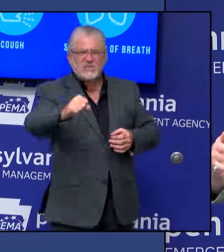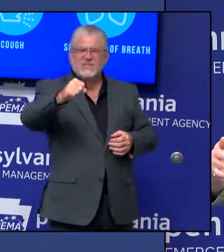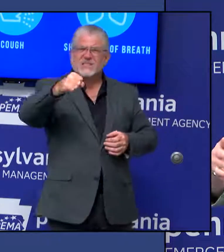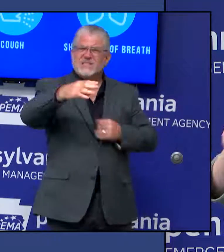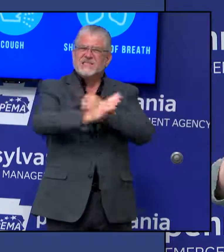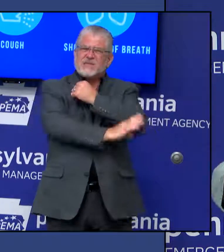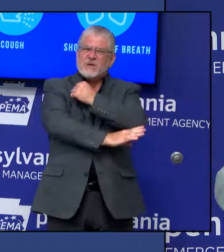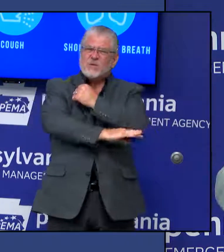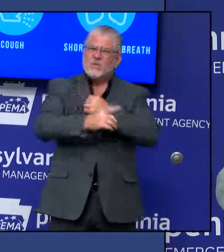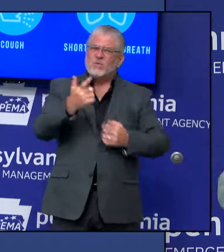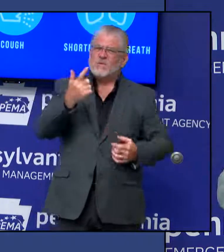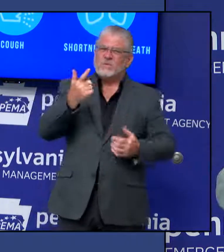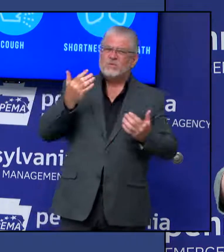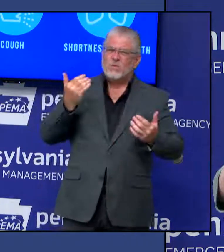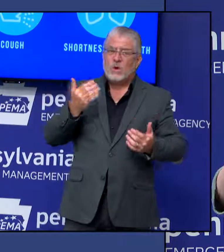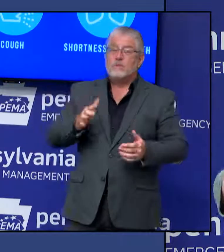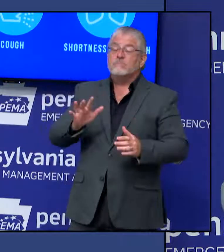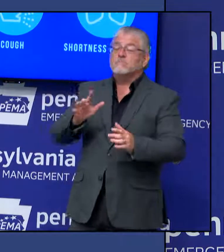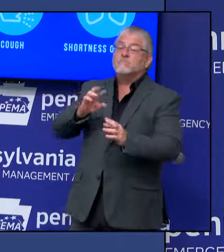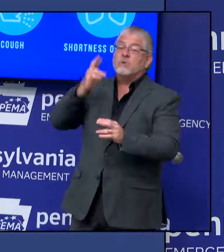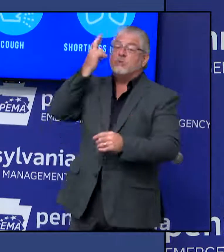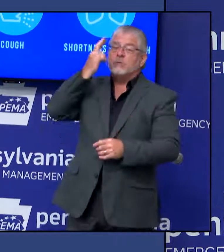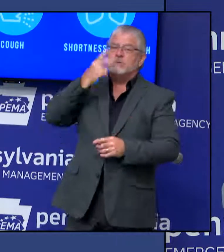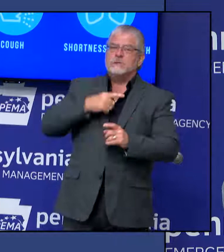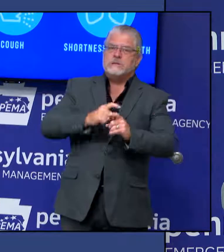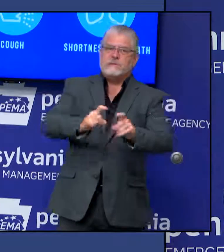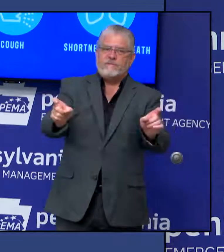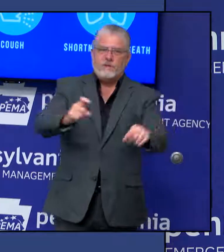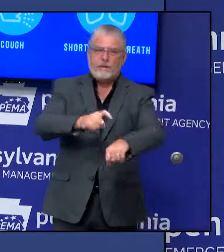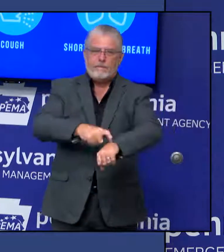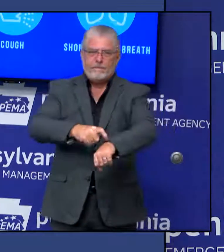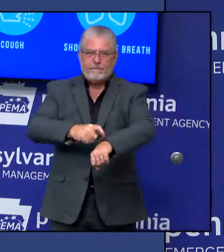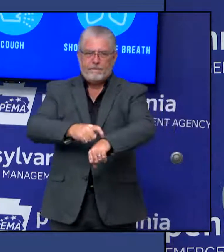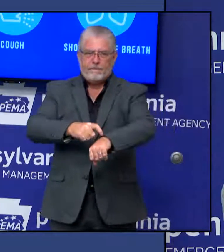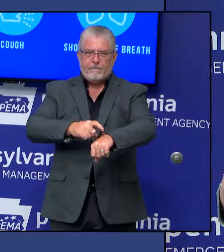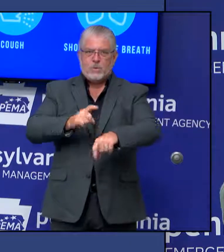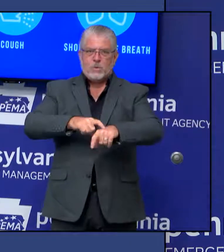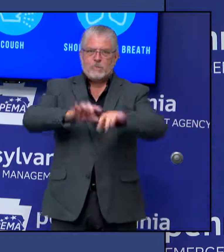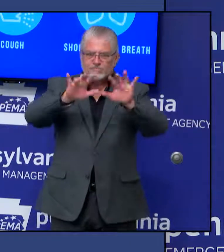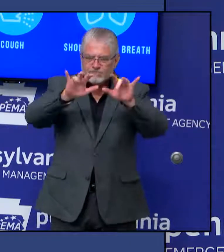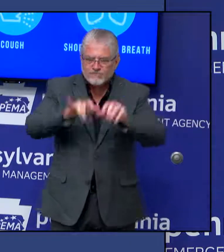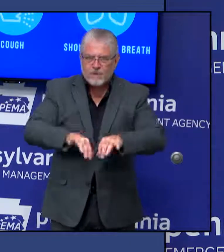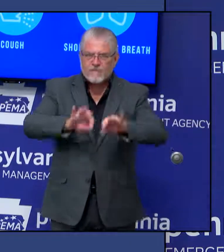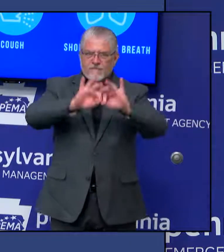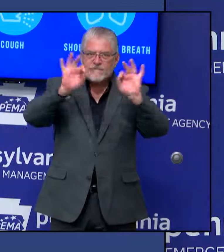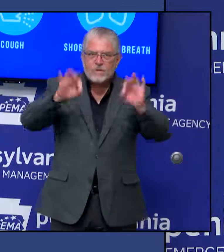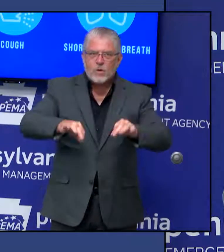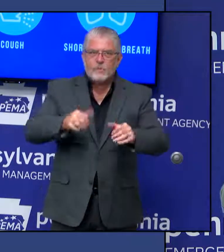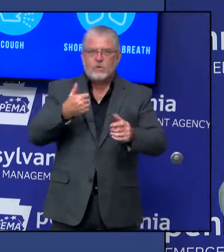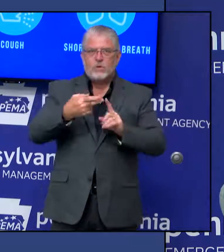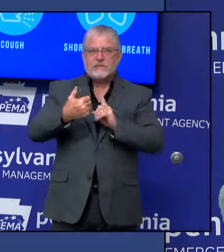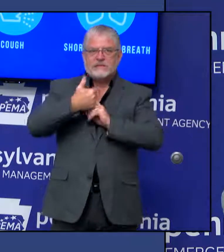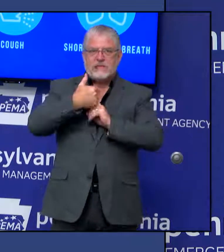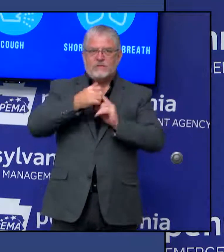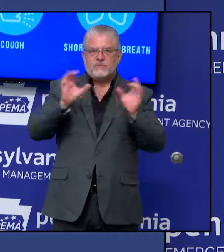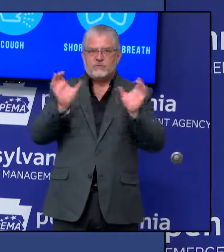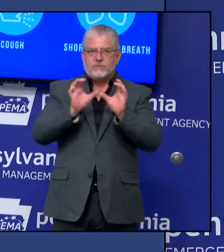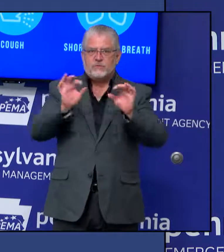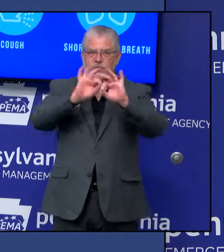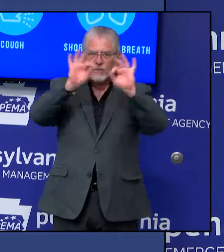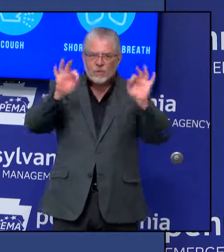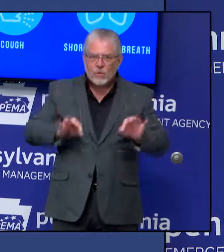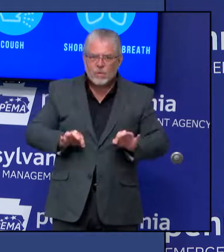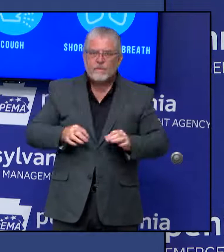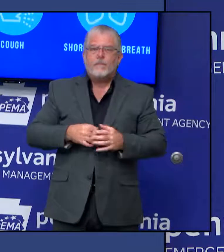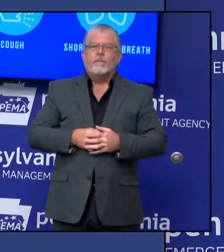available for several weeks. We want them to look at that and start to fill it out. And we want to give everyone time to make the